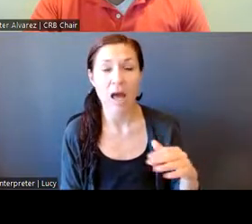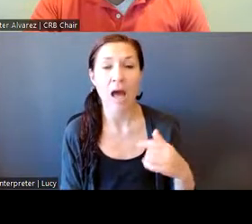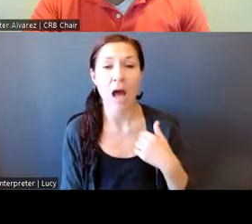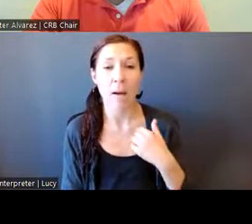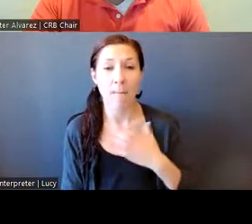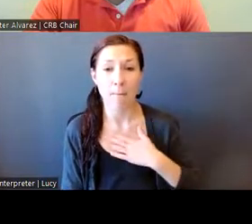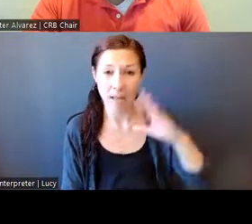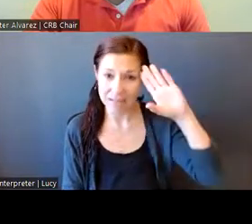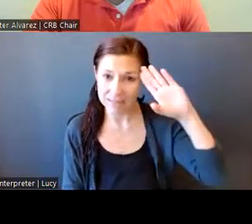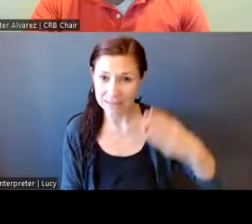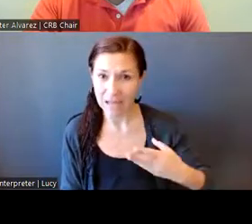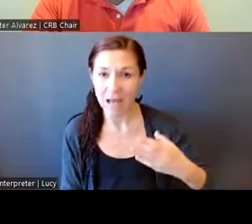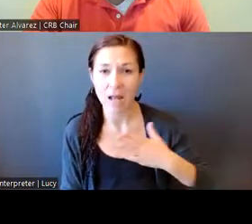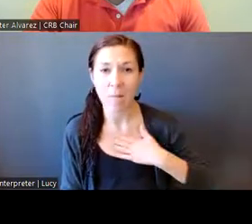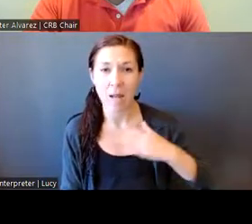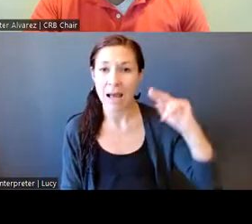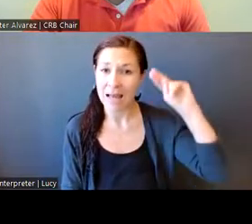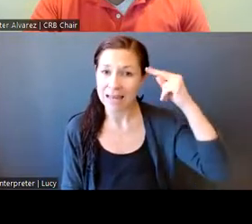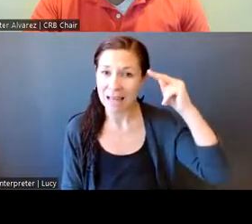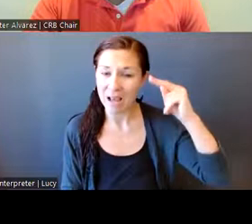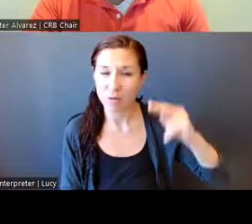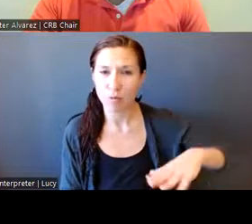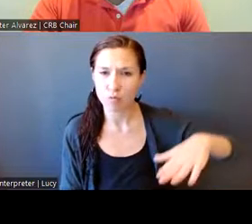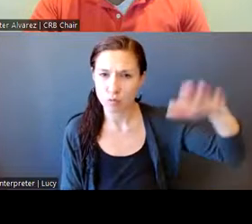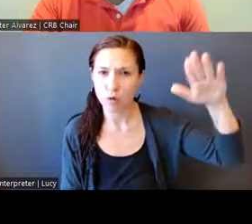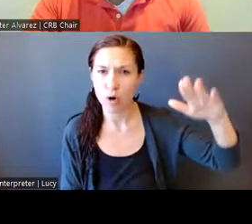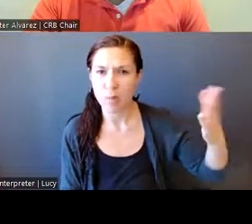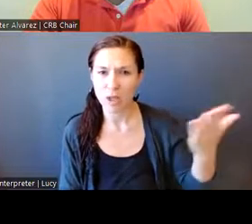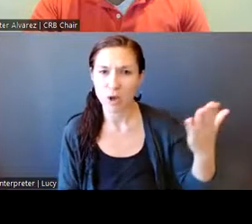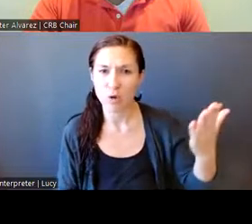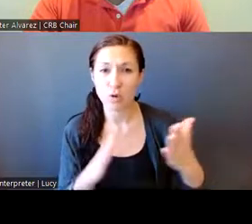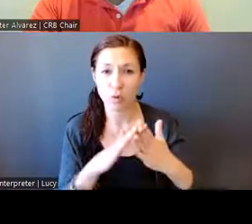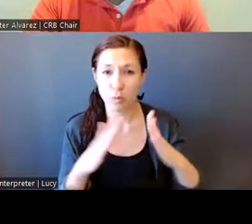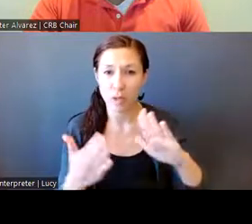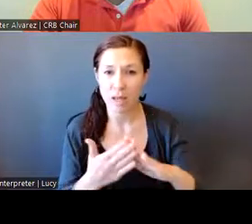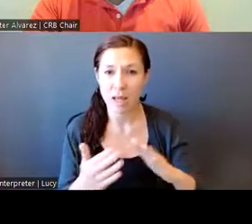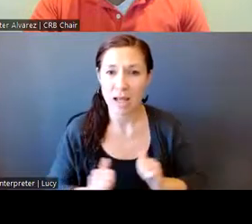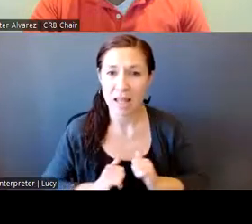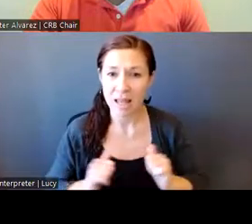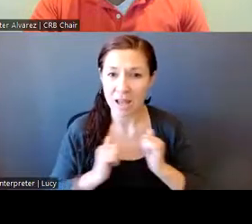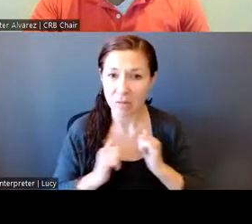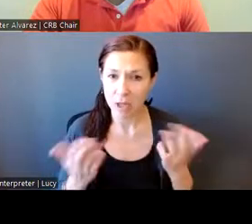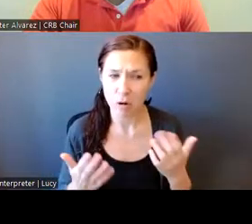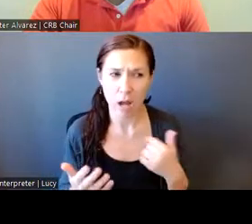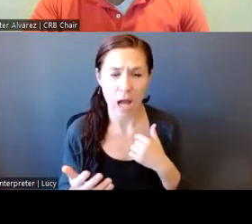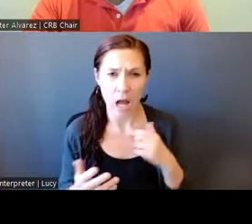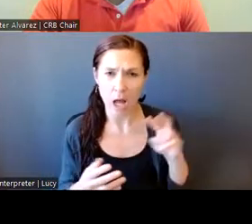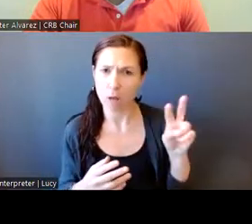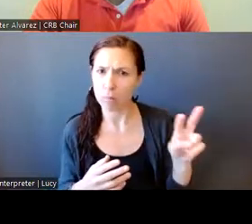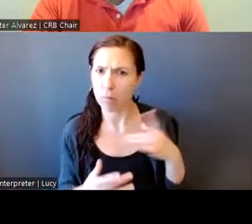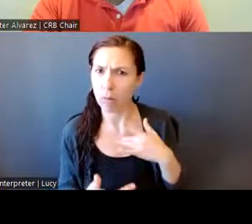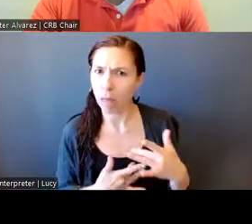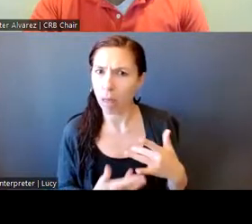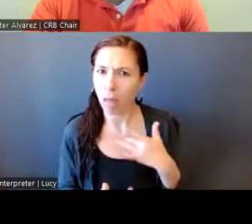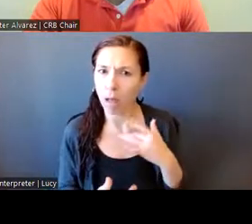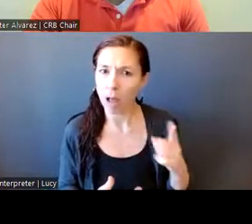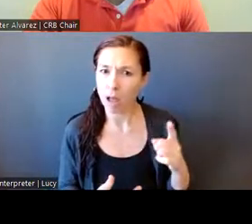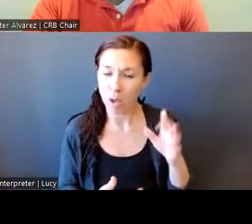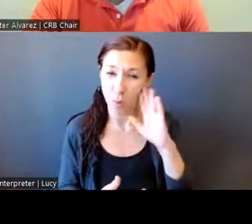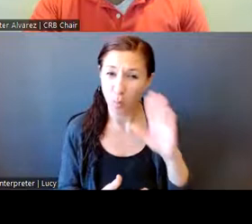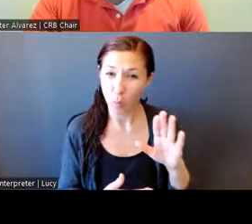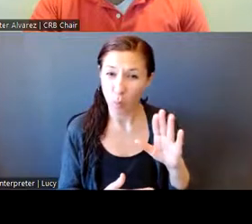in this community living here. Um, I have the same concerns that most of you have.